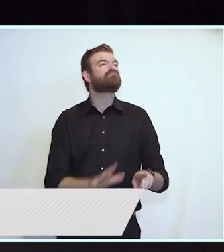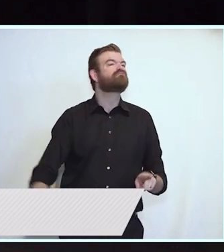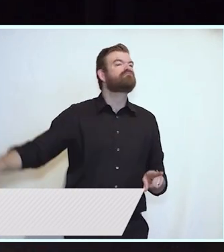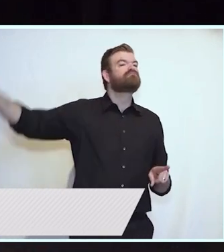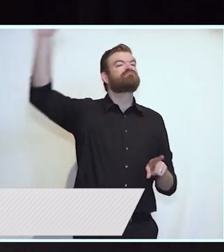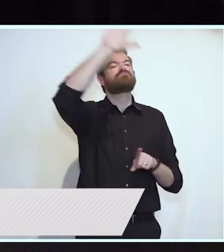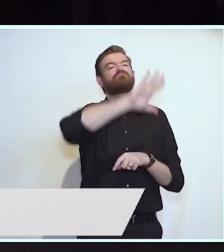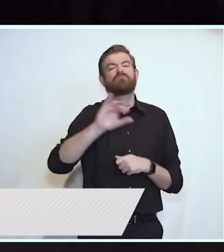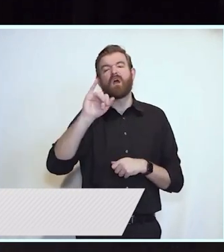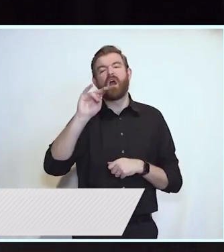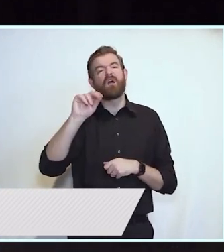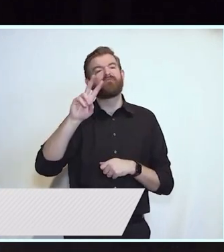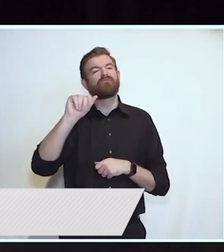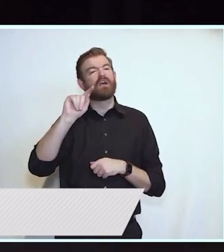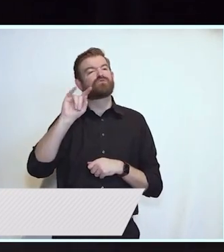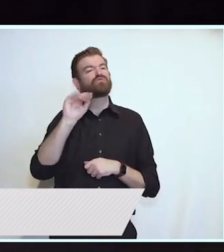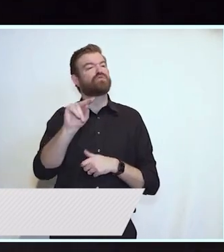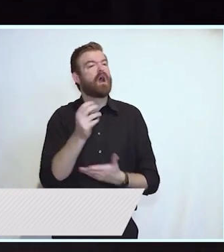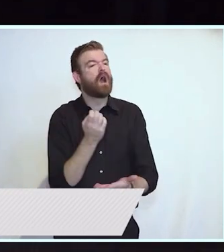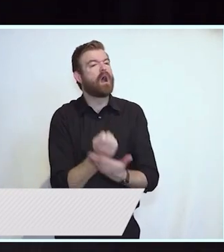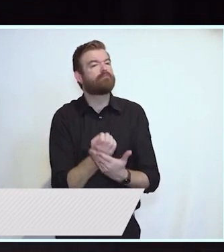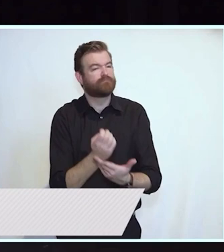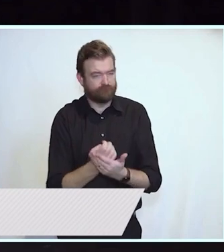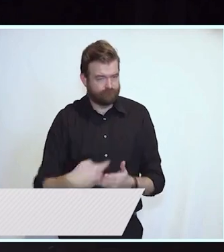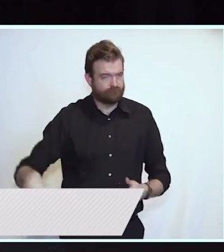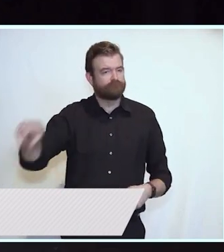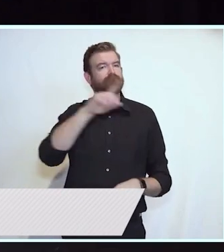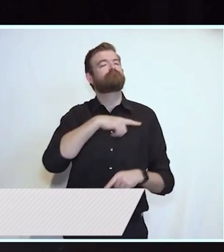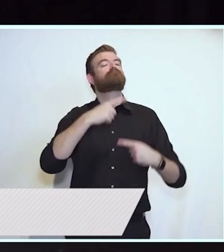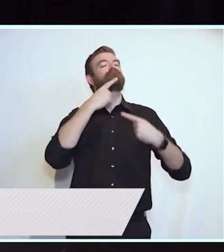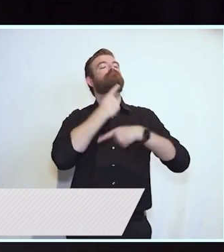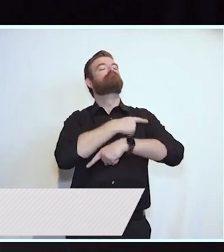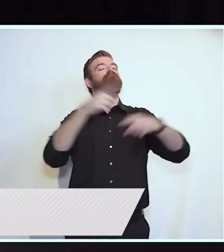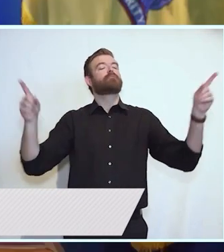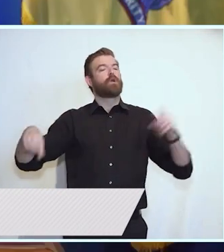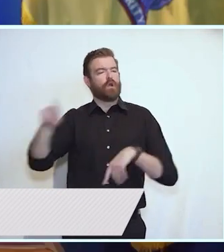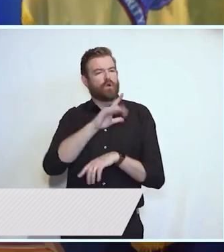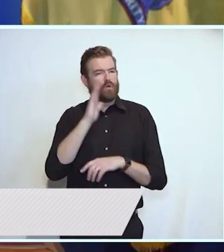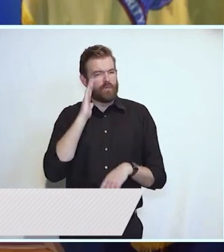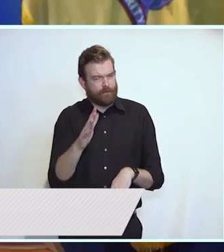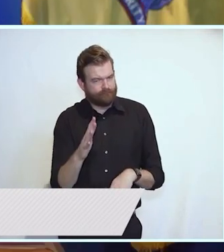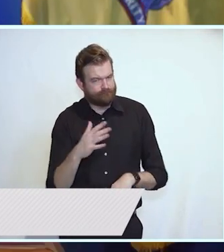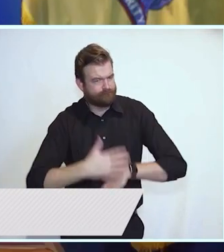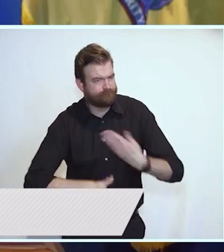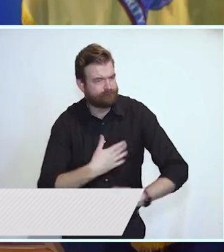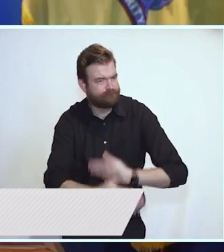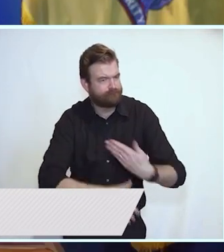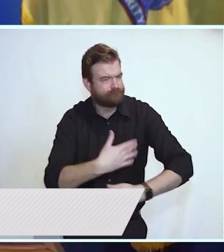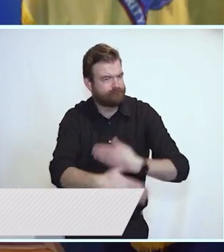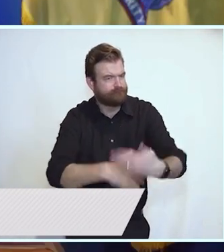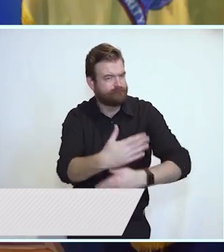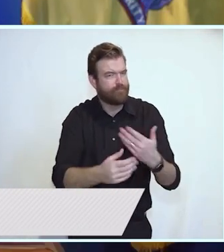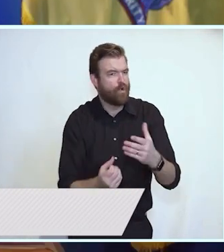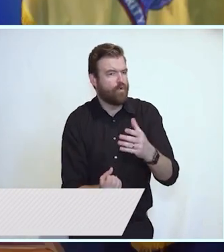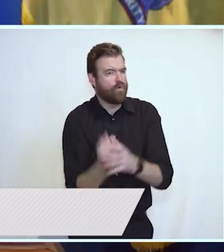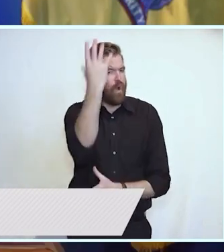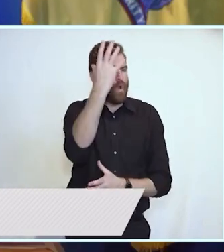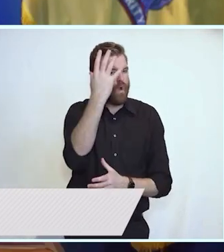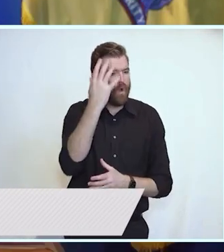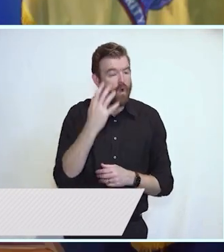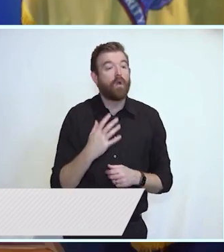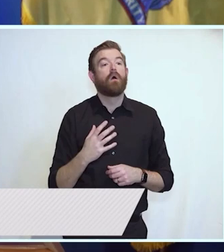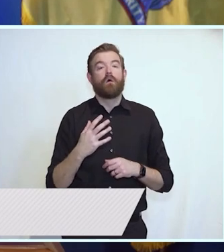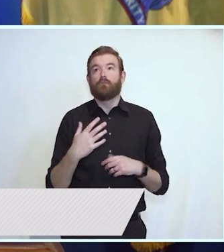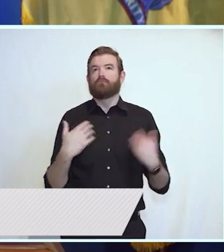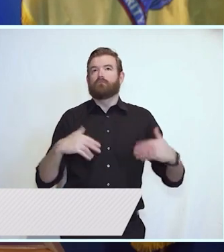or grow in New Jersey decisions that will create thousands of good jobs. But we don't want New Jersey to just be a